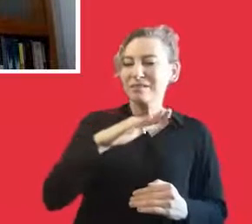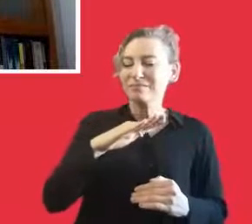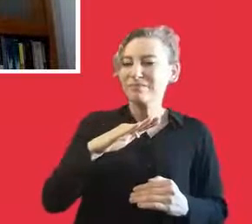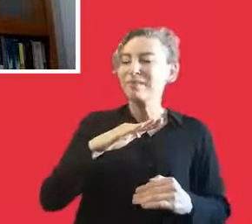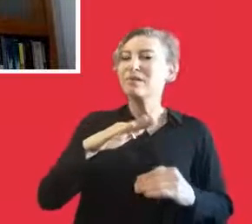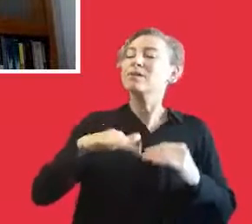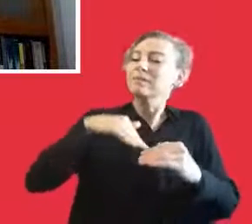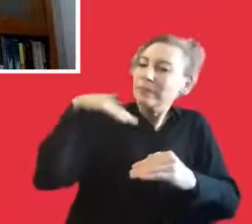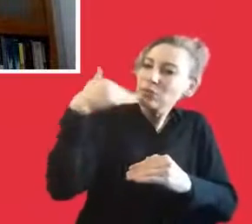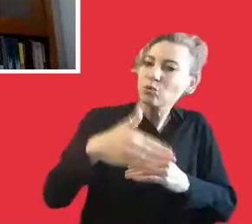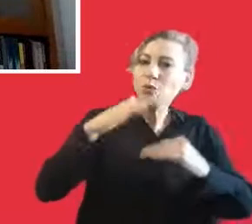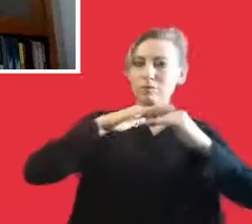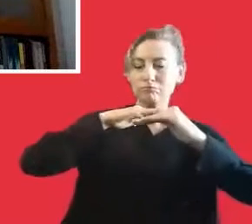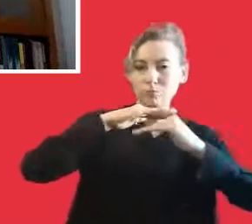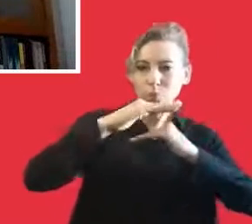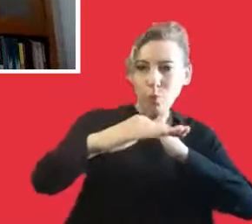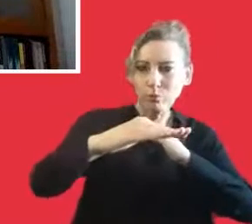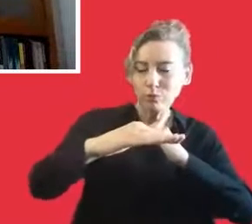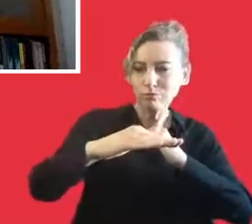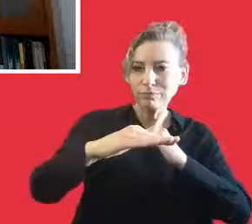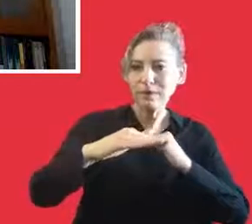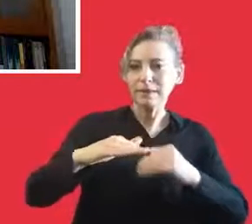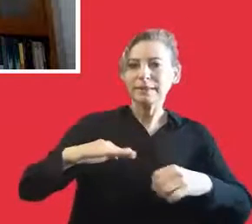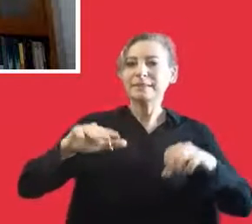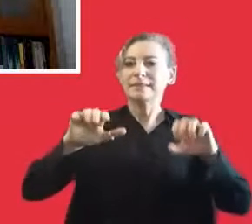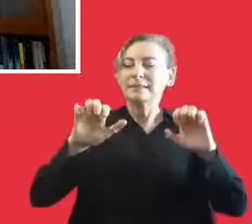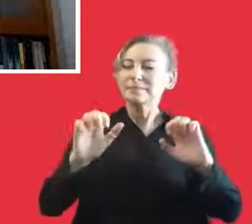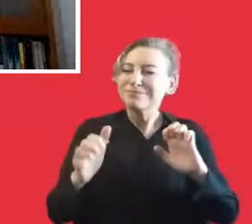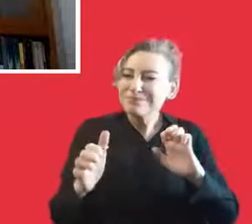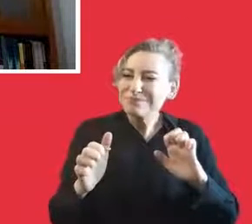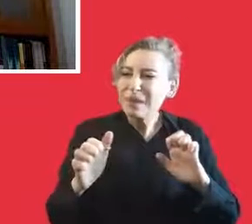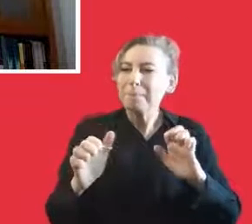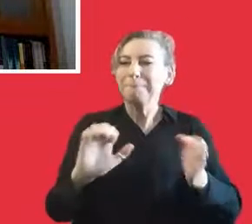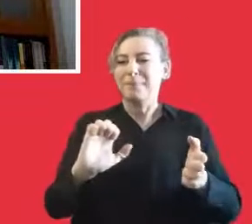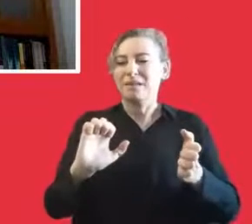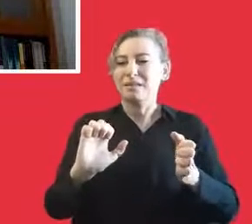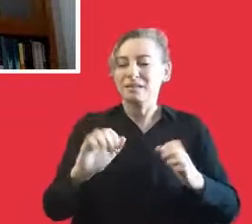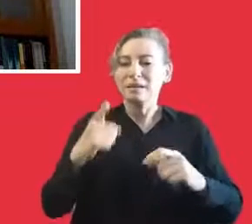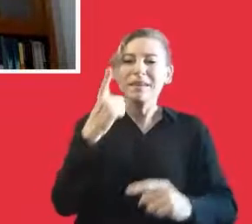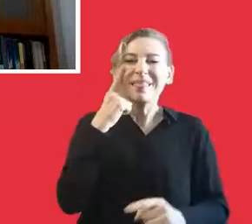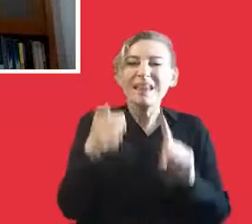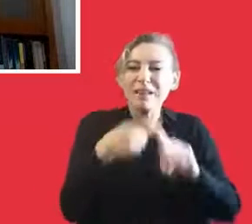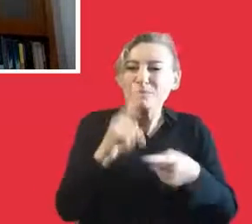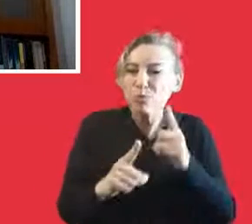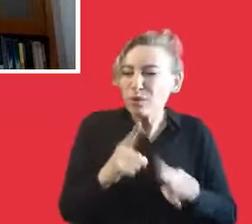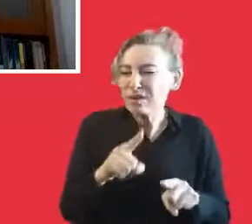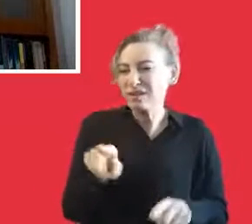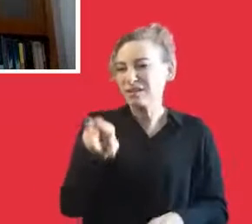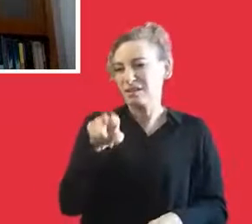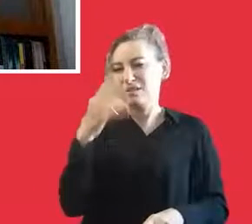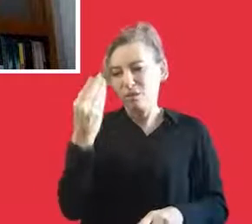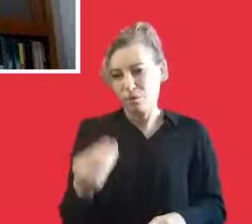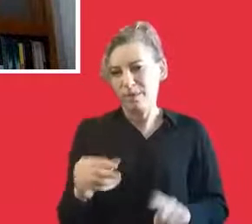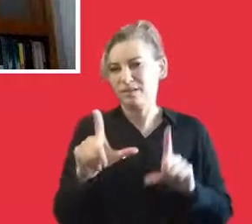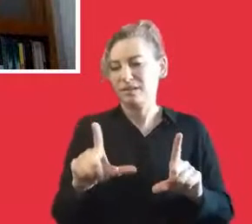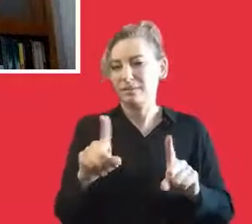conveying this message. after that, of course, the society, the needs and the pressure of the society, I think it should turn into a state